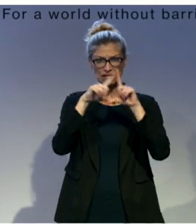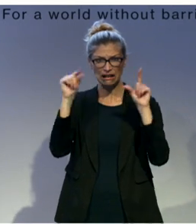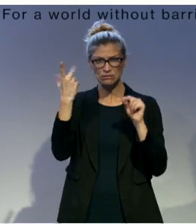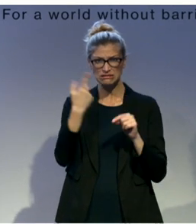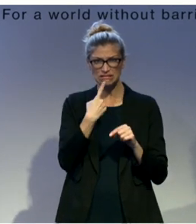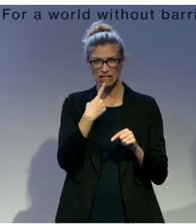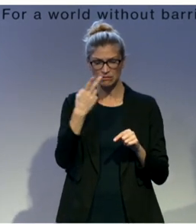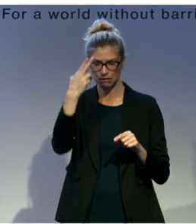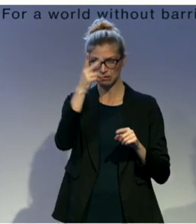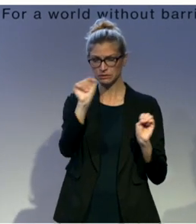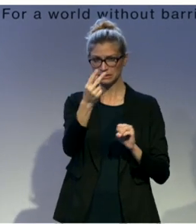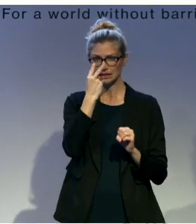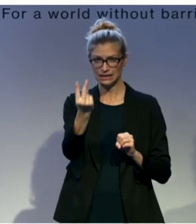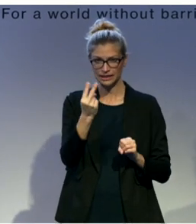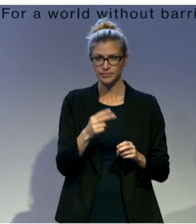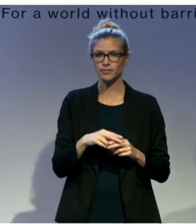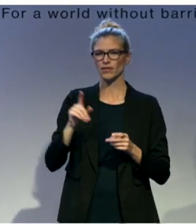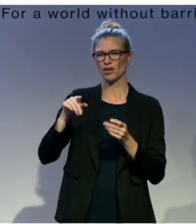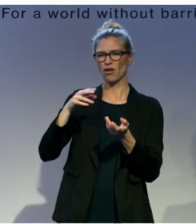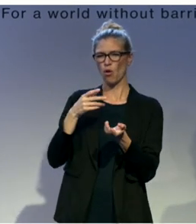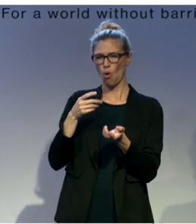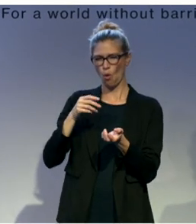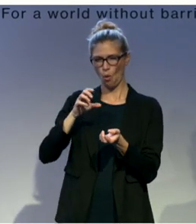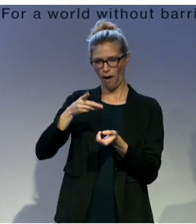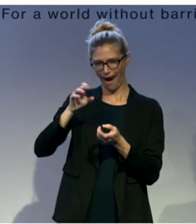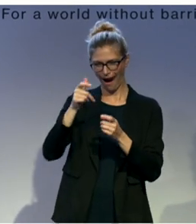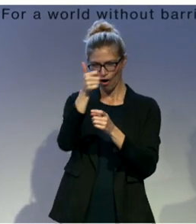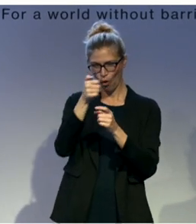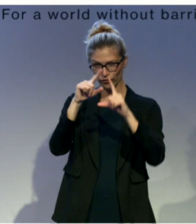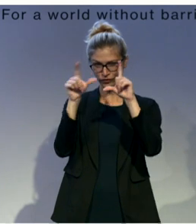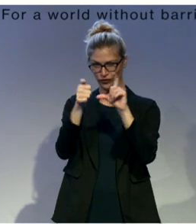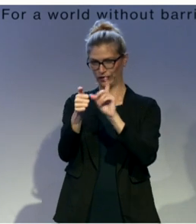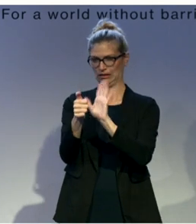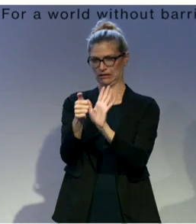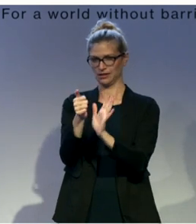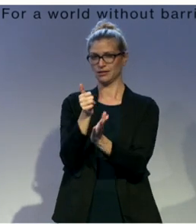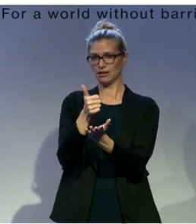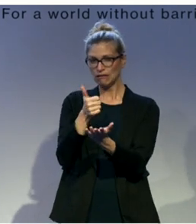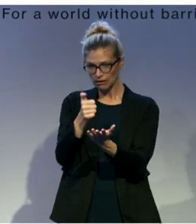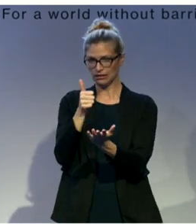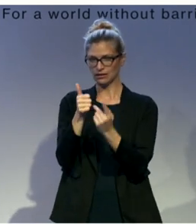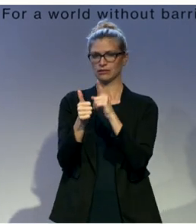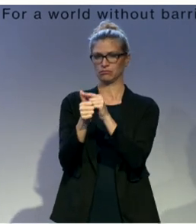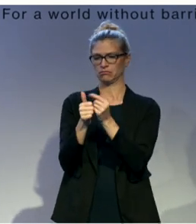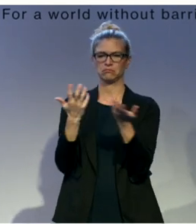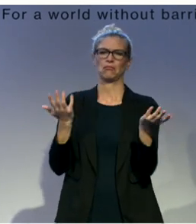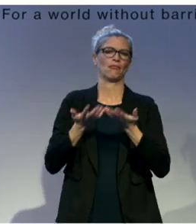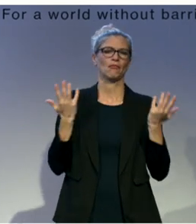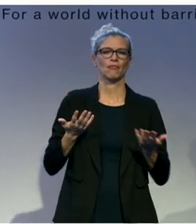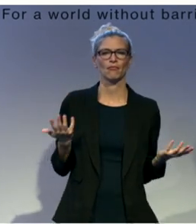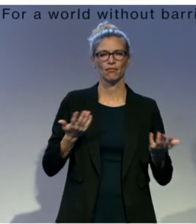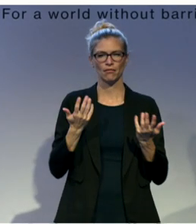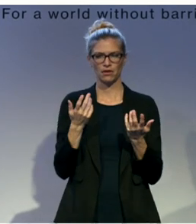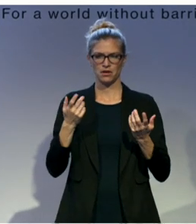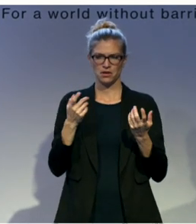from that code that I just scanned. So you would have a code placed underneath the piece of content, so terms and conditions or product